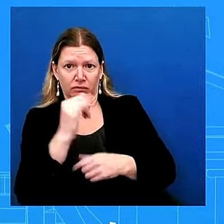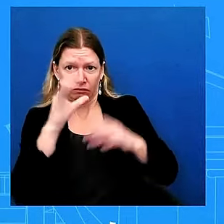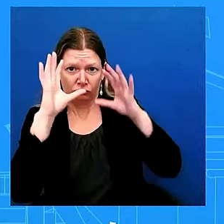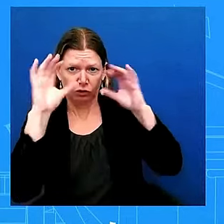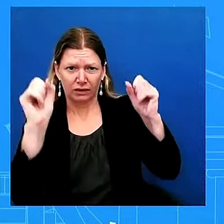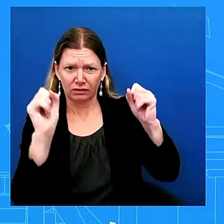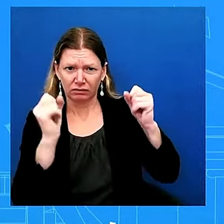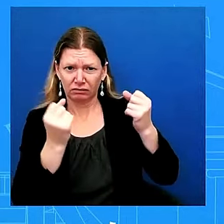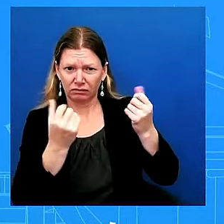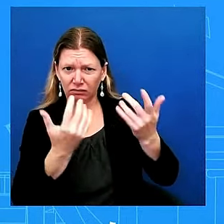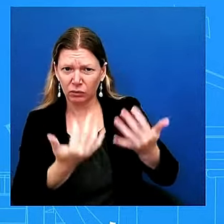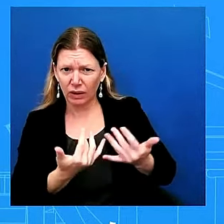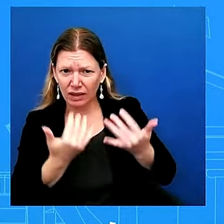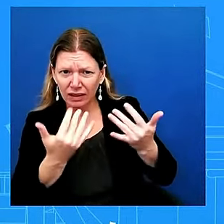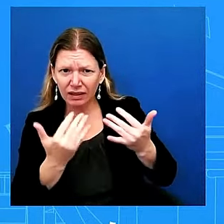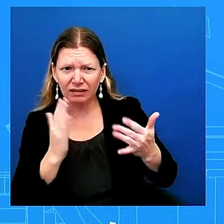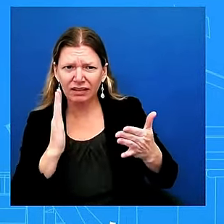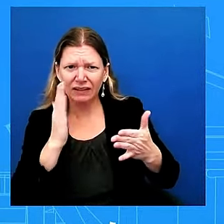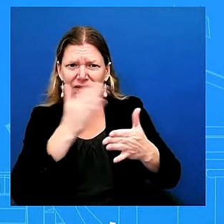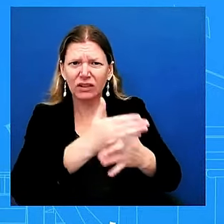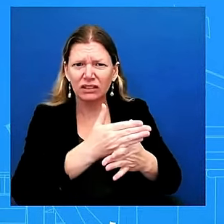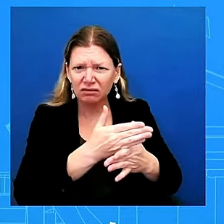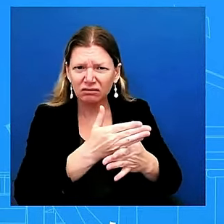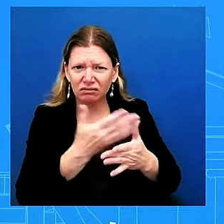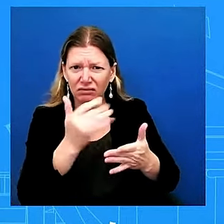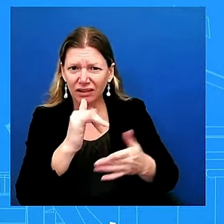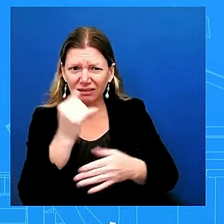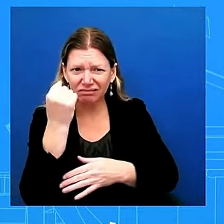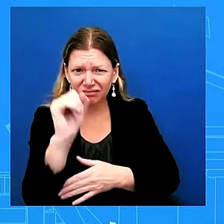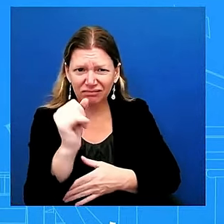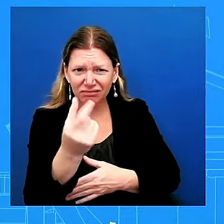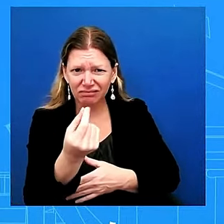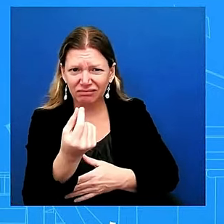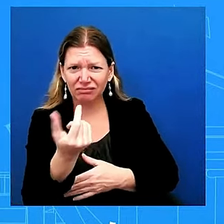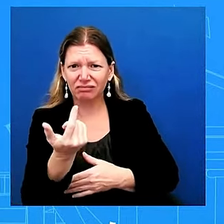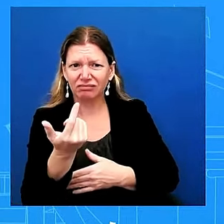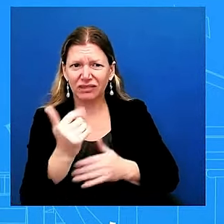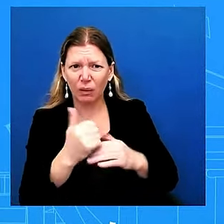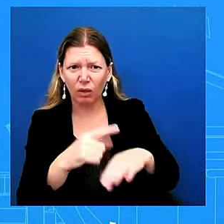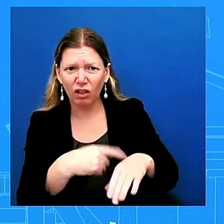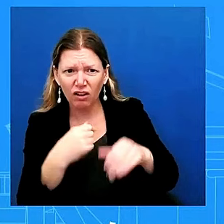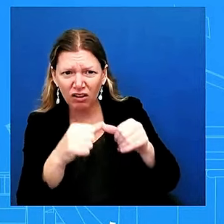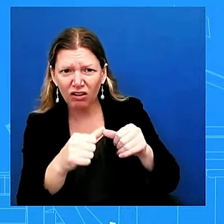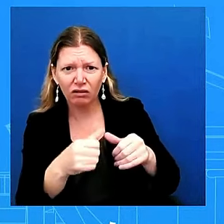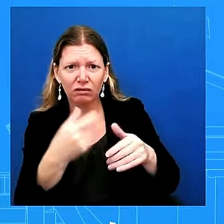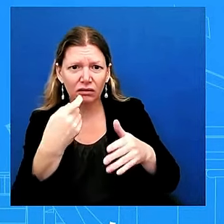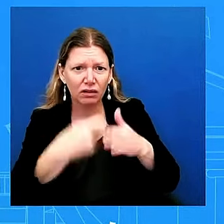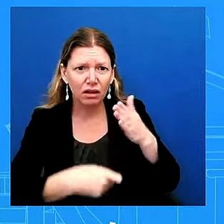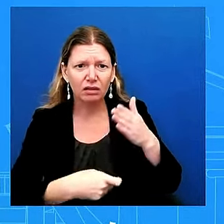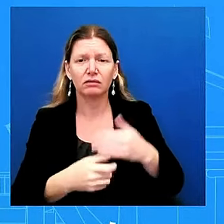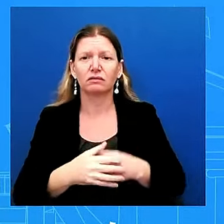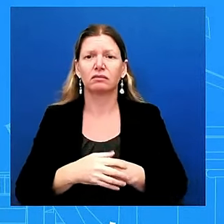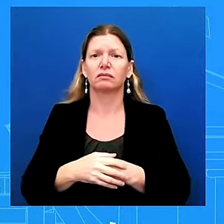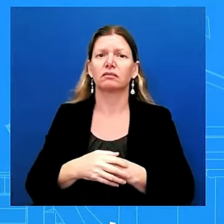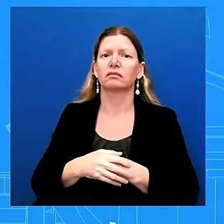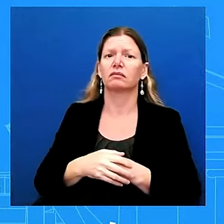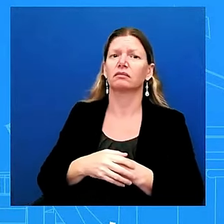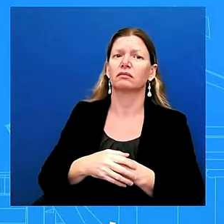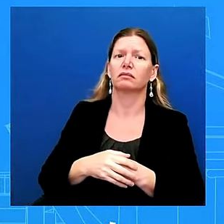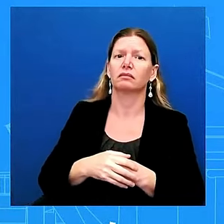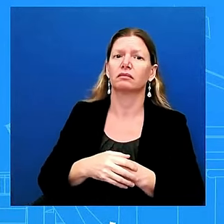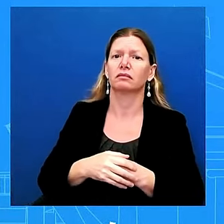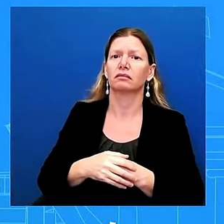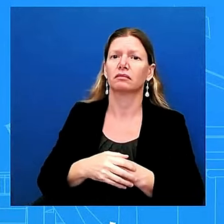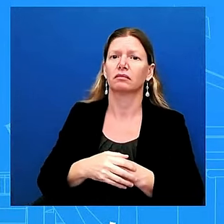what cost i'm not going to get into hypotheticals i'm not not from here would the president consider walking the picket line i'm not going to get into hypotheticals we